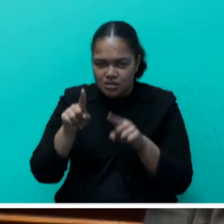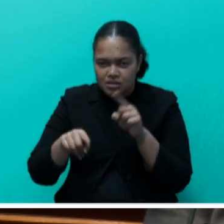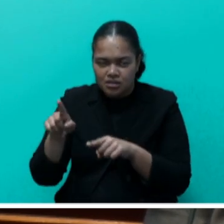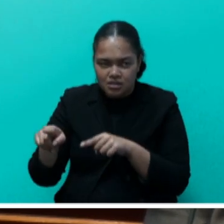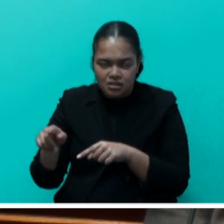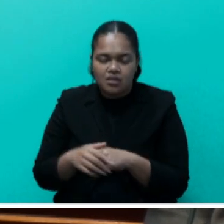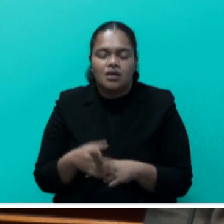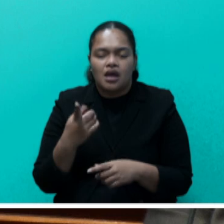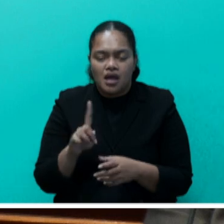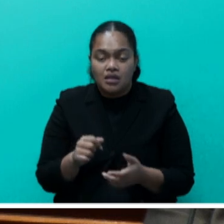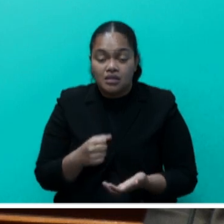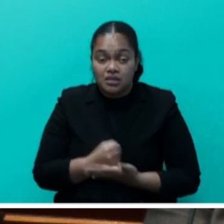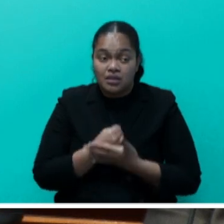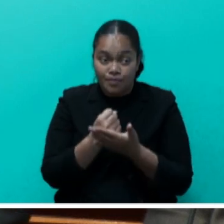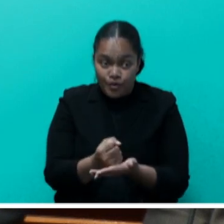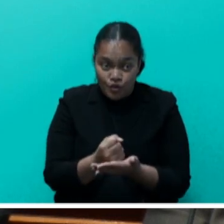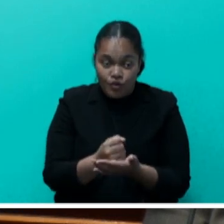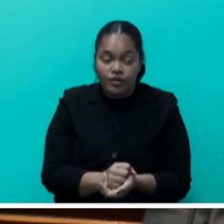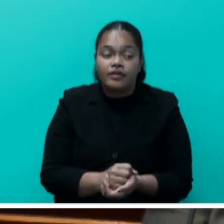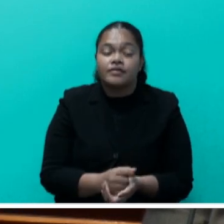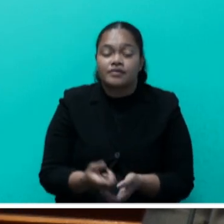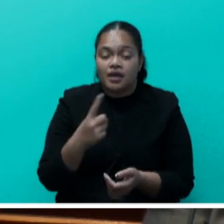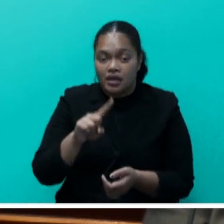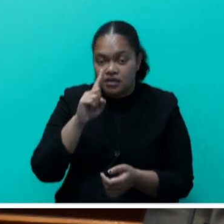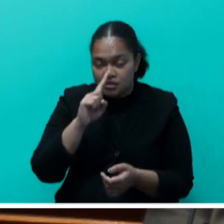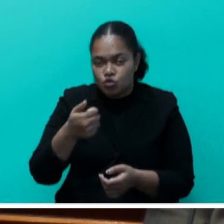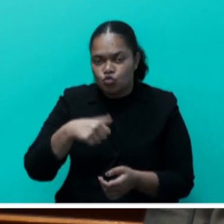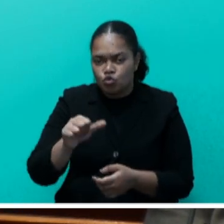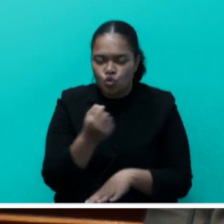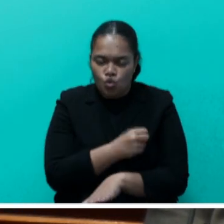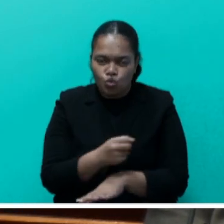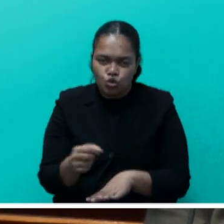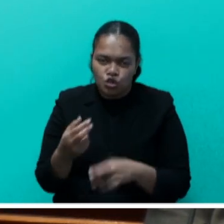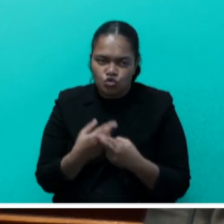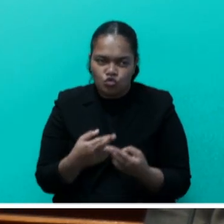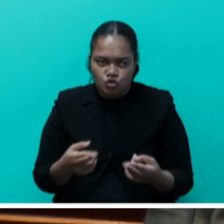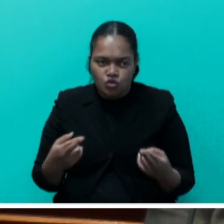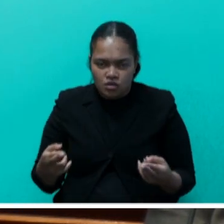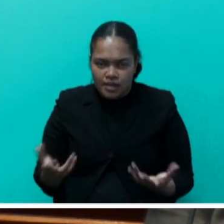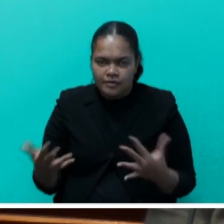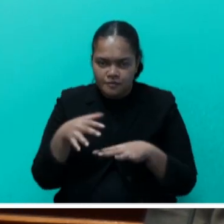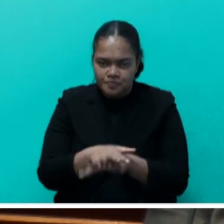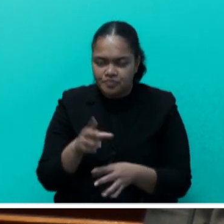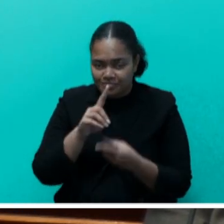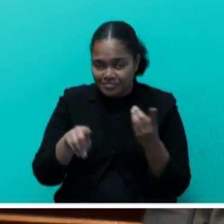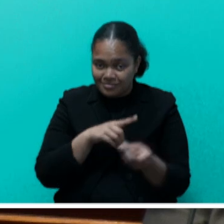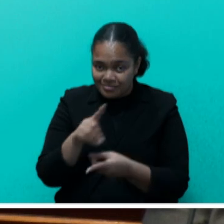action and support, conserving and sustainably using ocean resources, mainstreaming disaster risks,